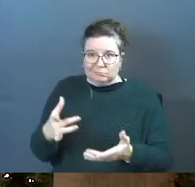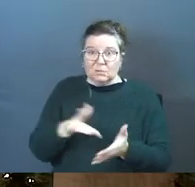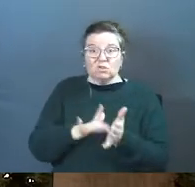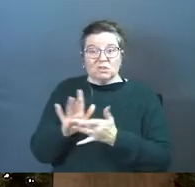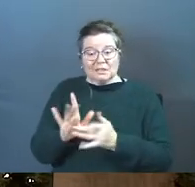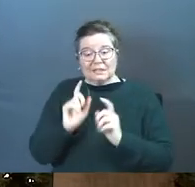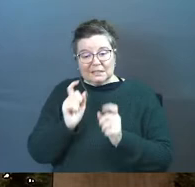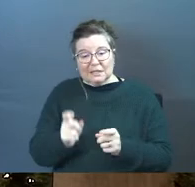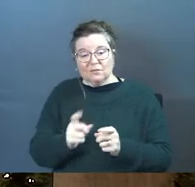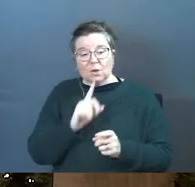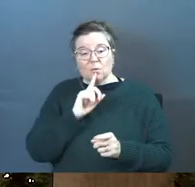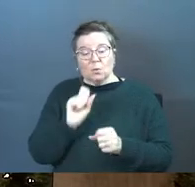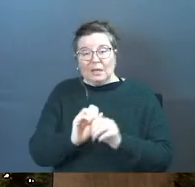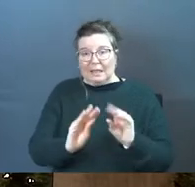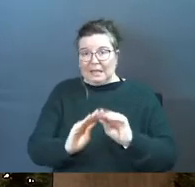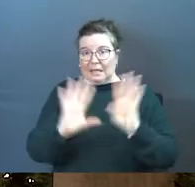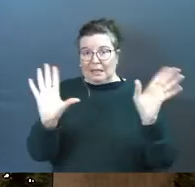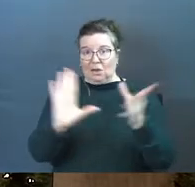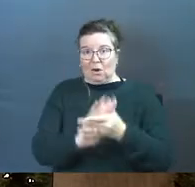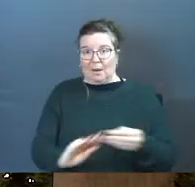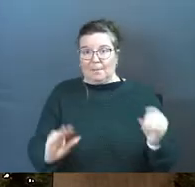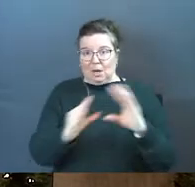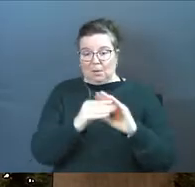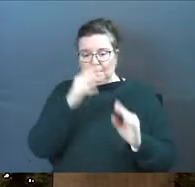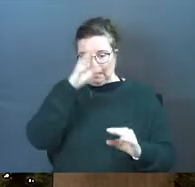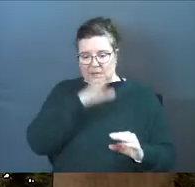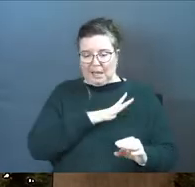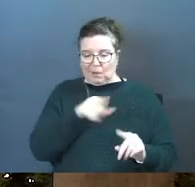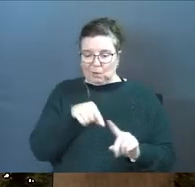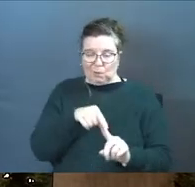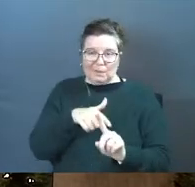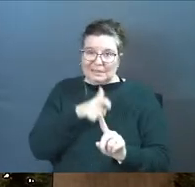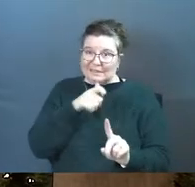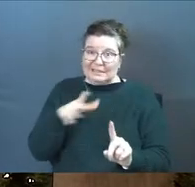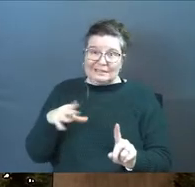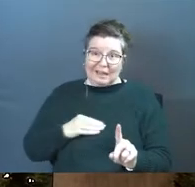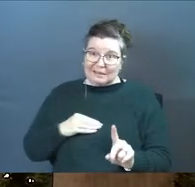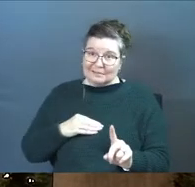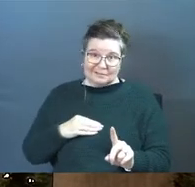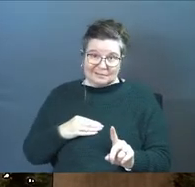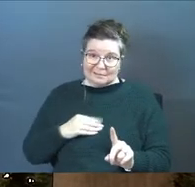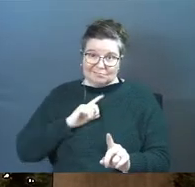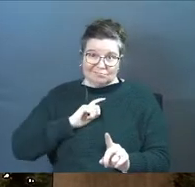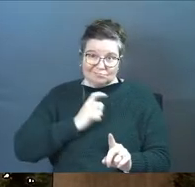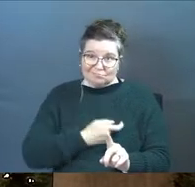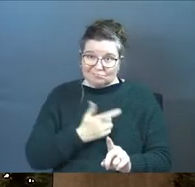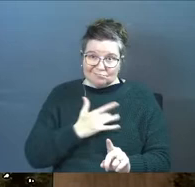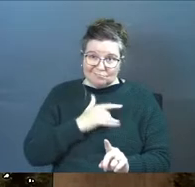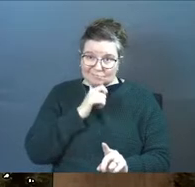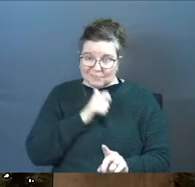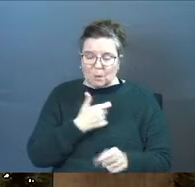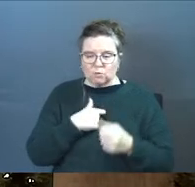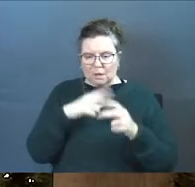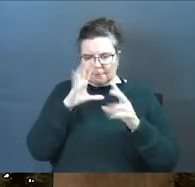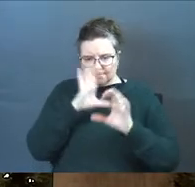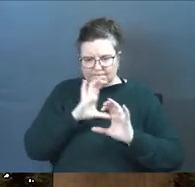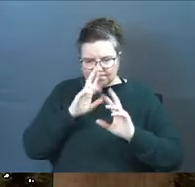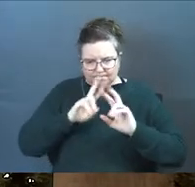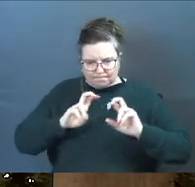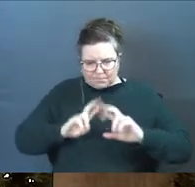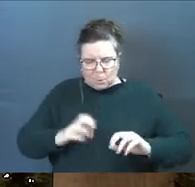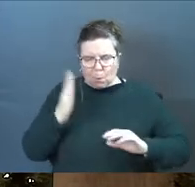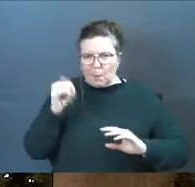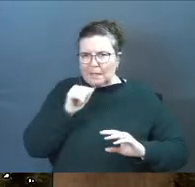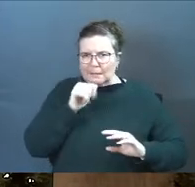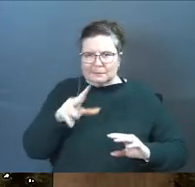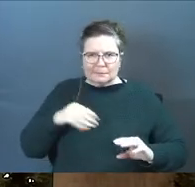Jesus is giving us a really clear parable of a guy who it just didn't take. And we're going to try to explore why didn't